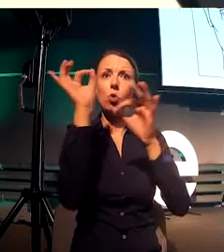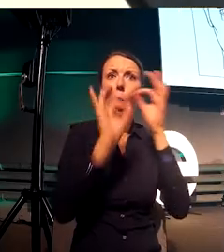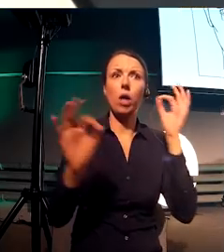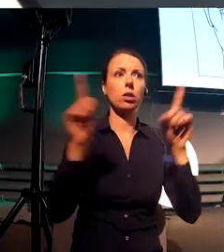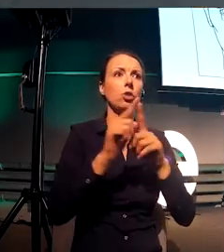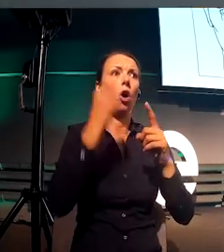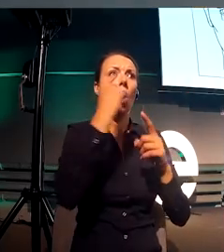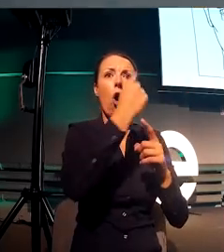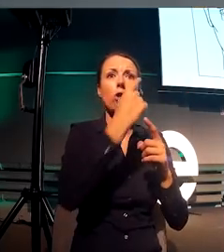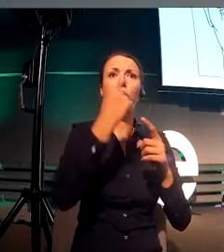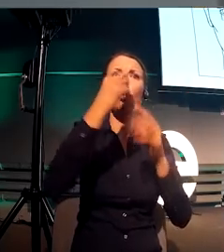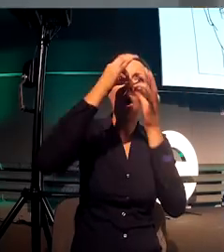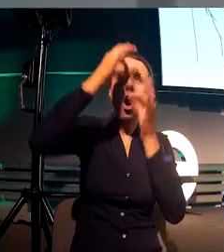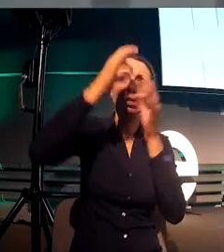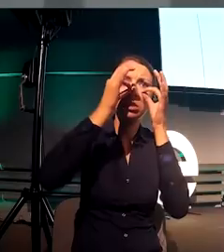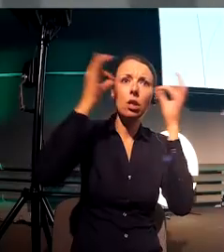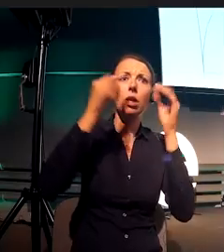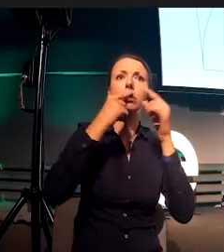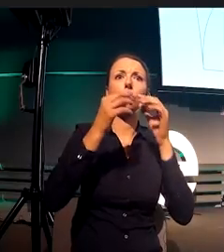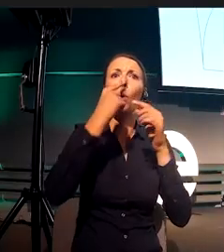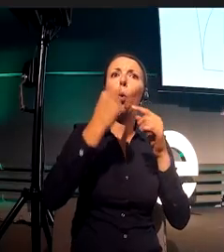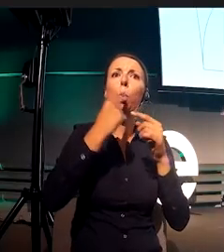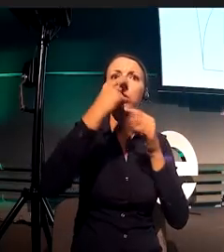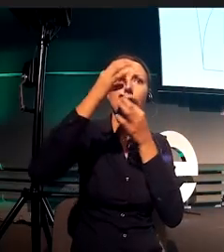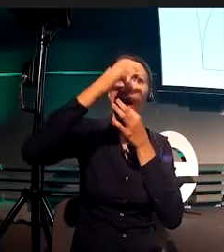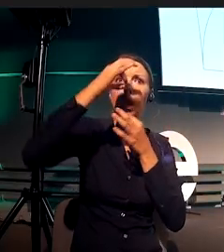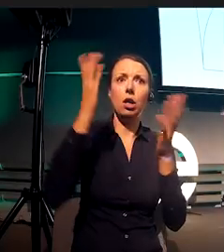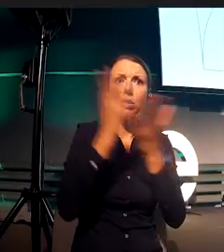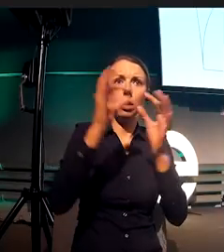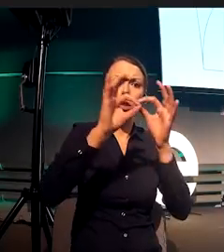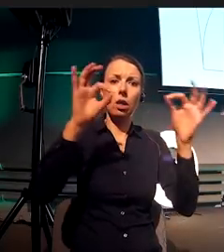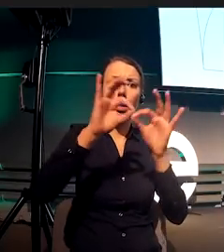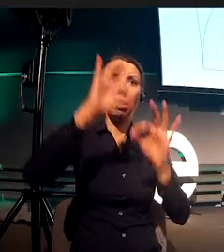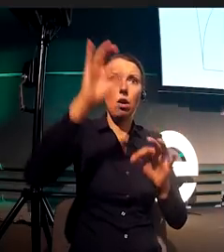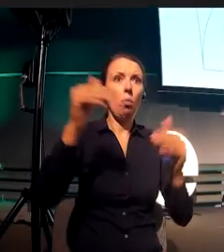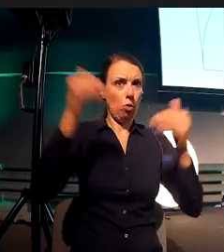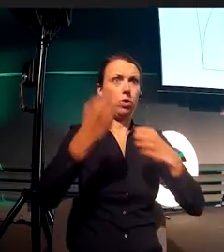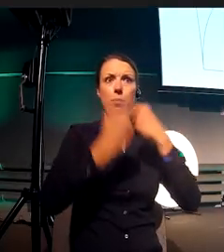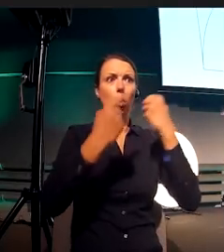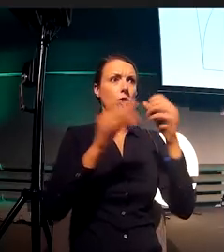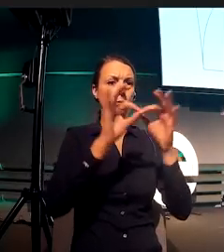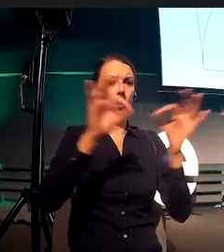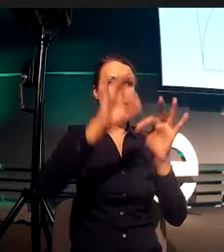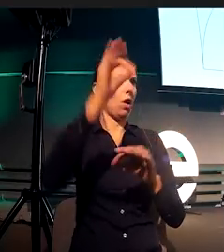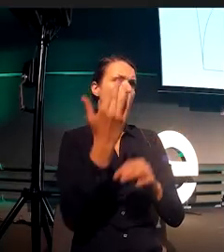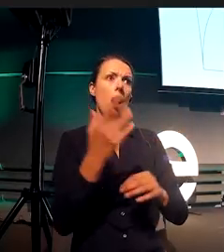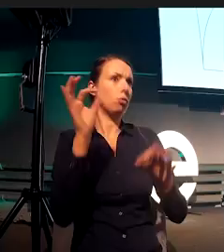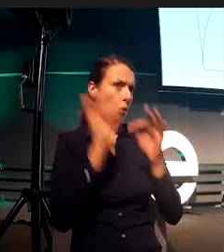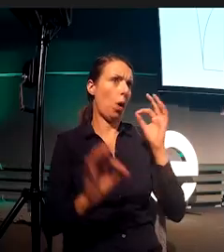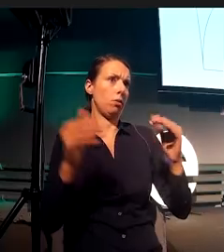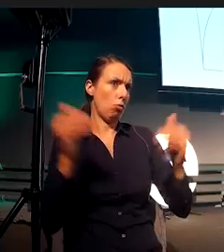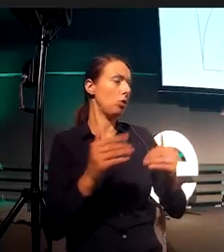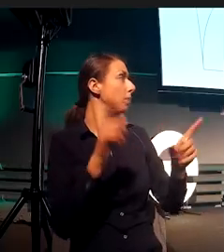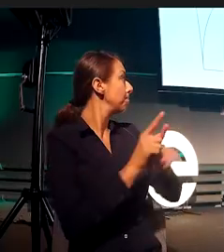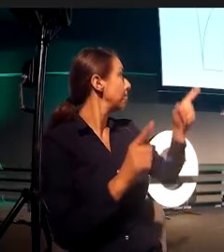And how is the ratio between each one of them? I'm sure many of you are familiar with the golden spiral. The golden